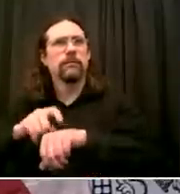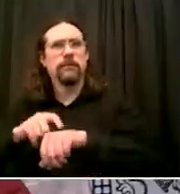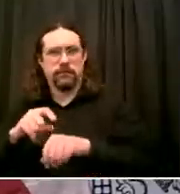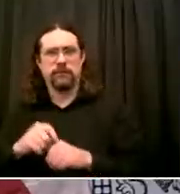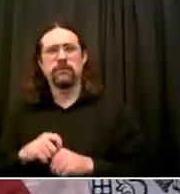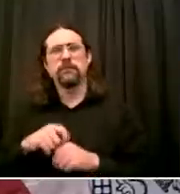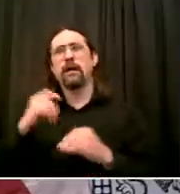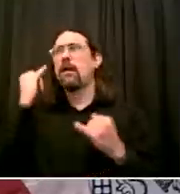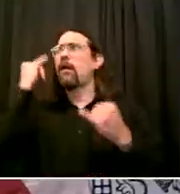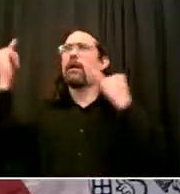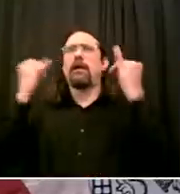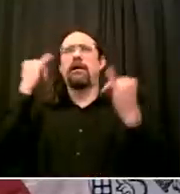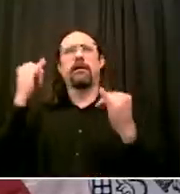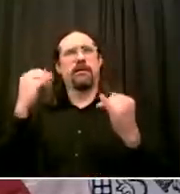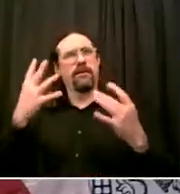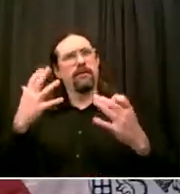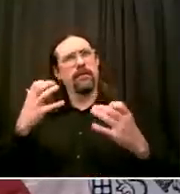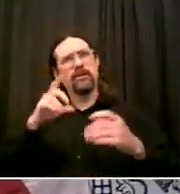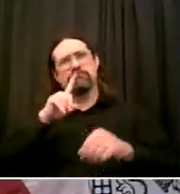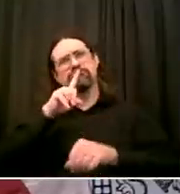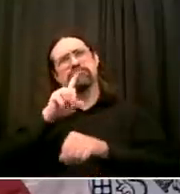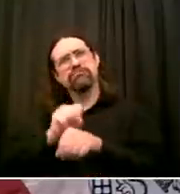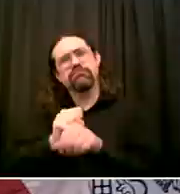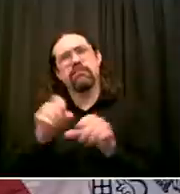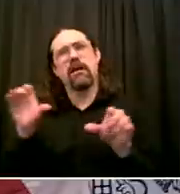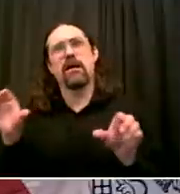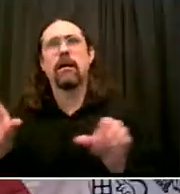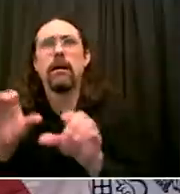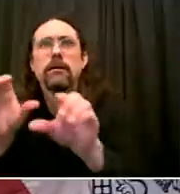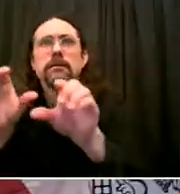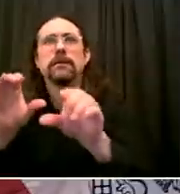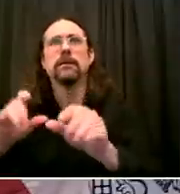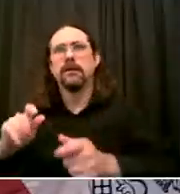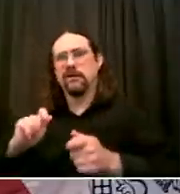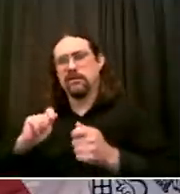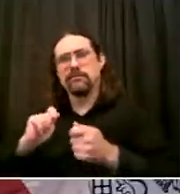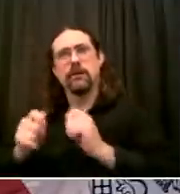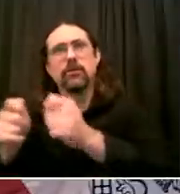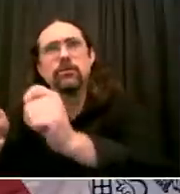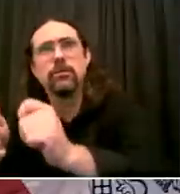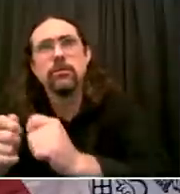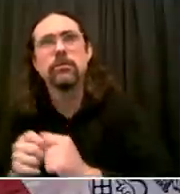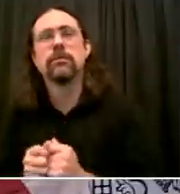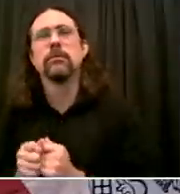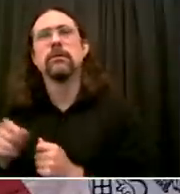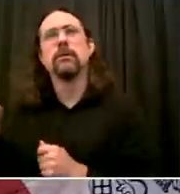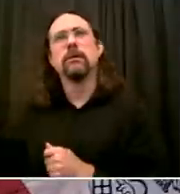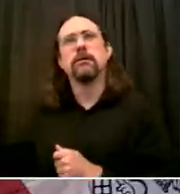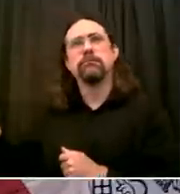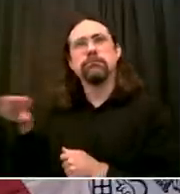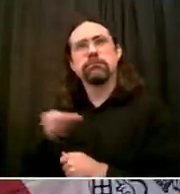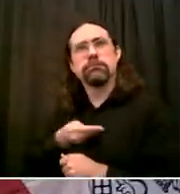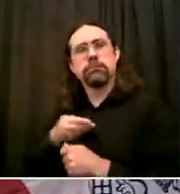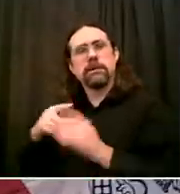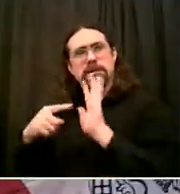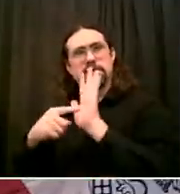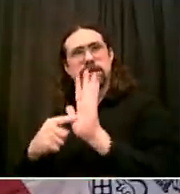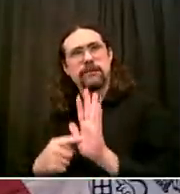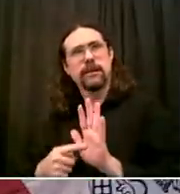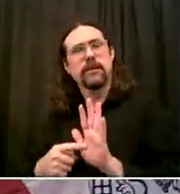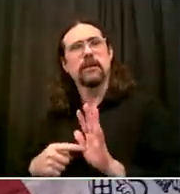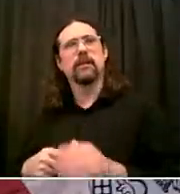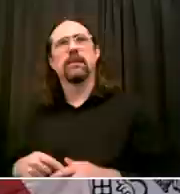really struck me So much of the life of this city The physical reality of this city Was built upon the racist